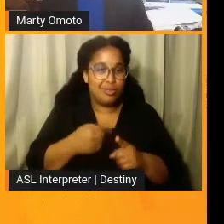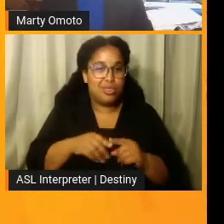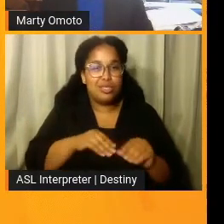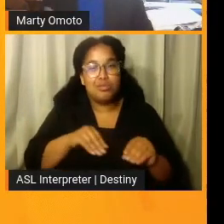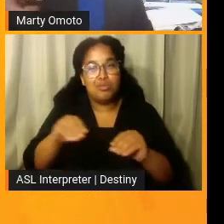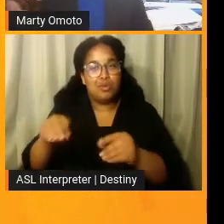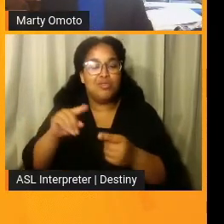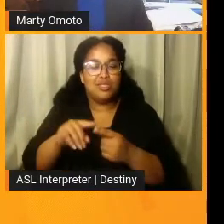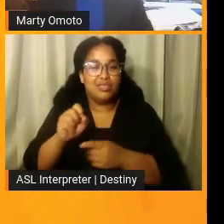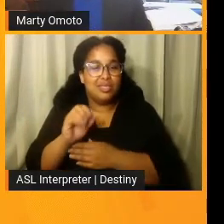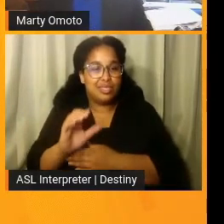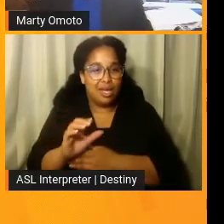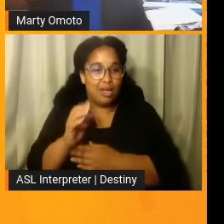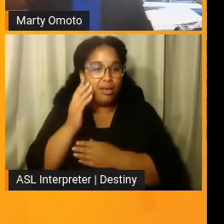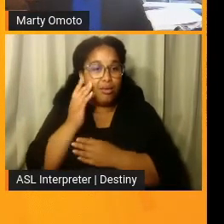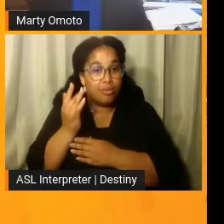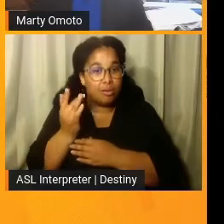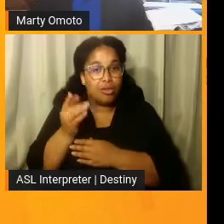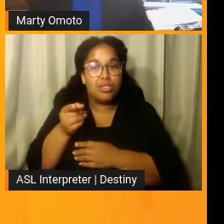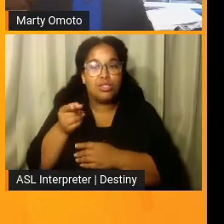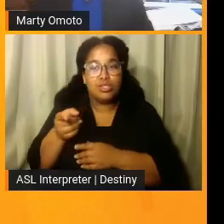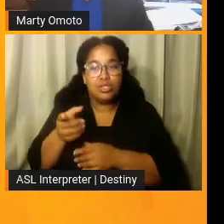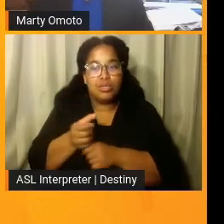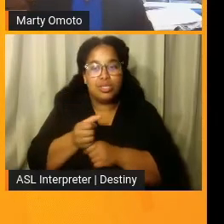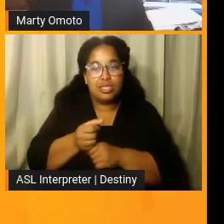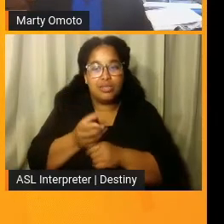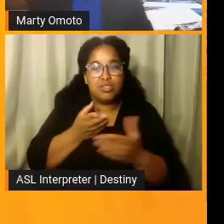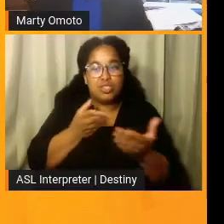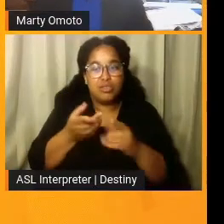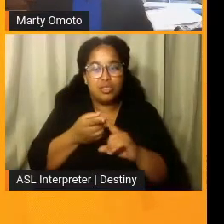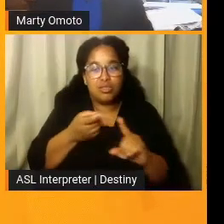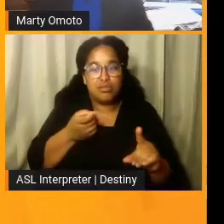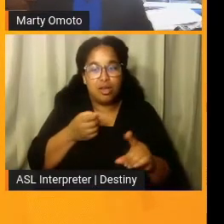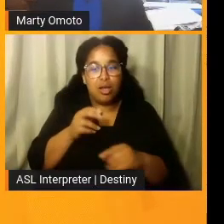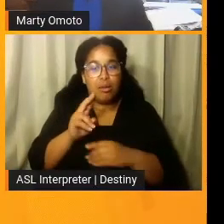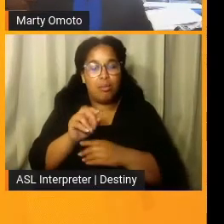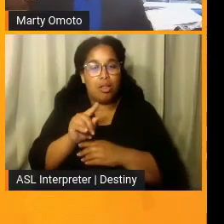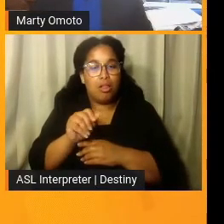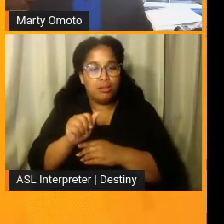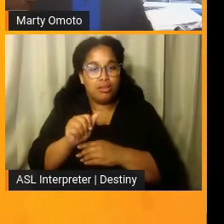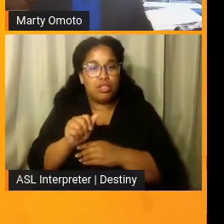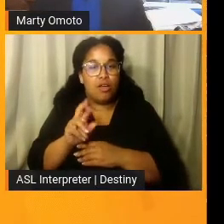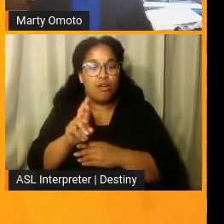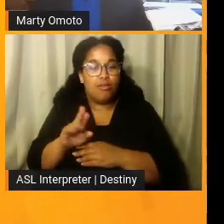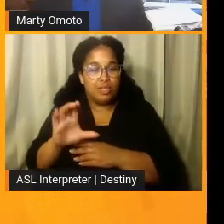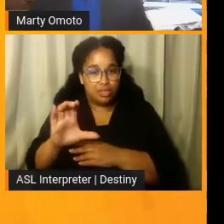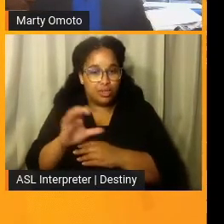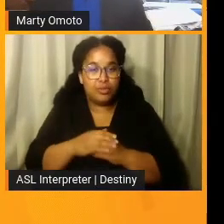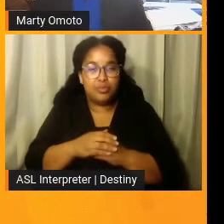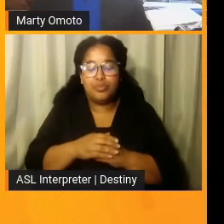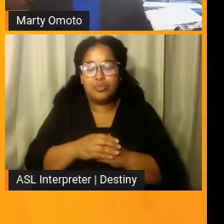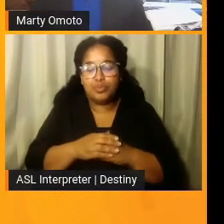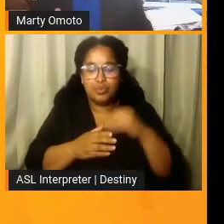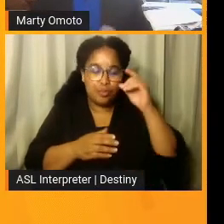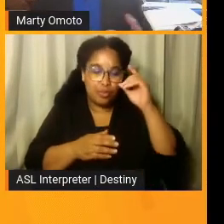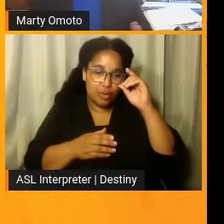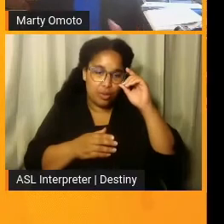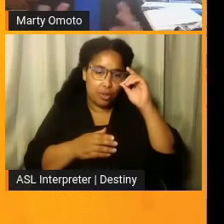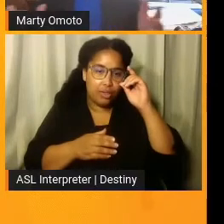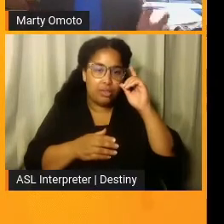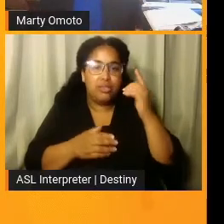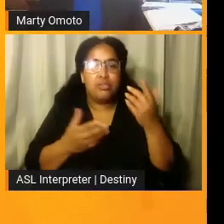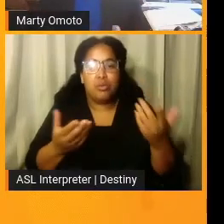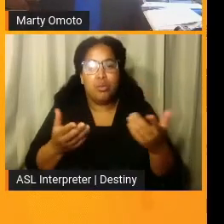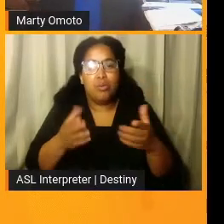Sacramento. She was a, uh, she received services from Alta regional center. And, um, as we were